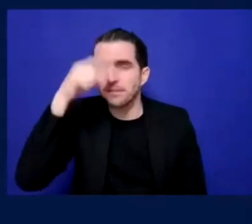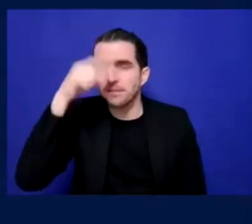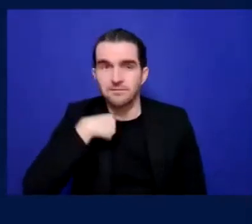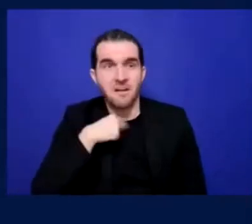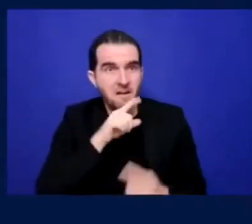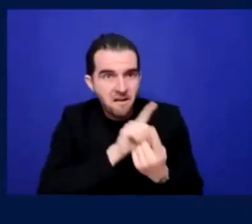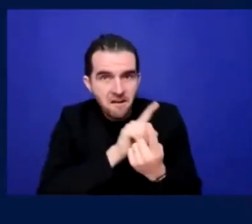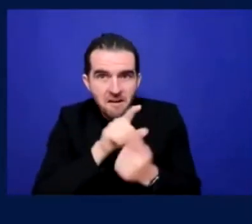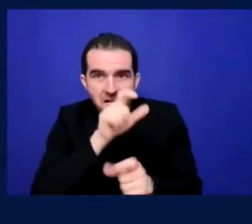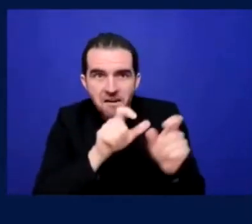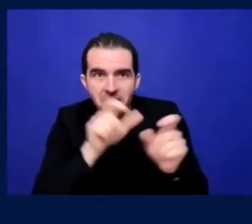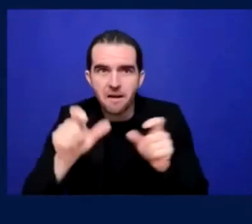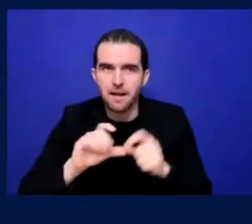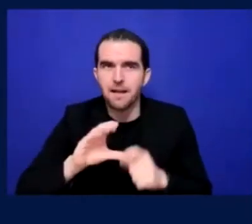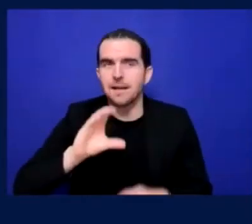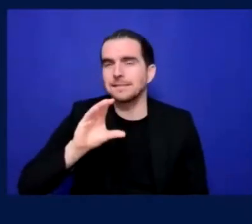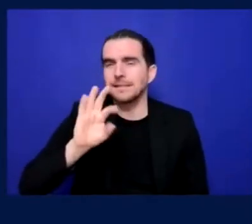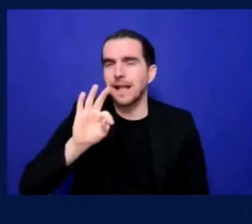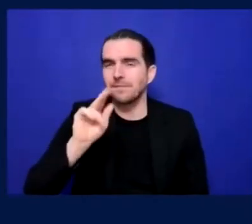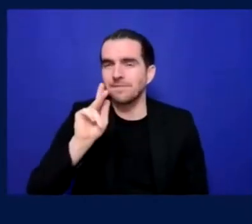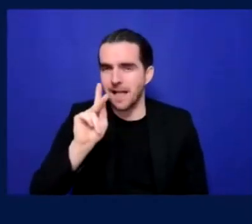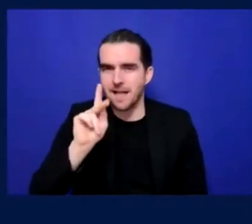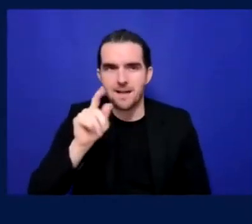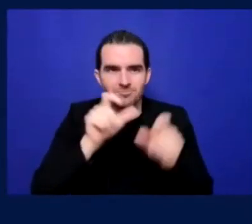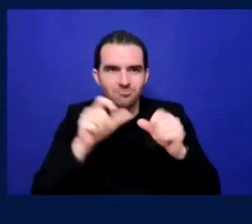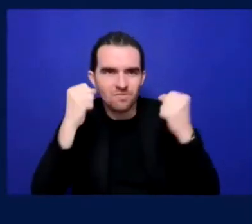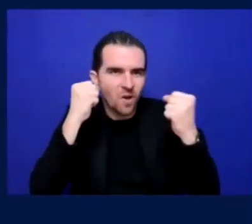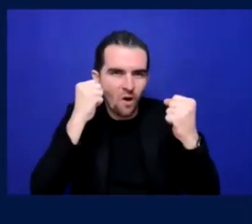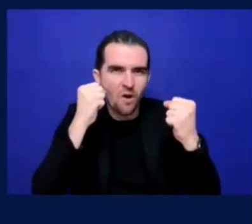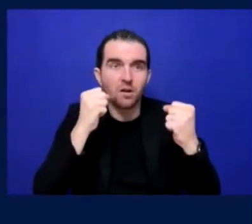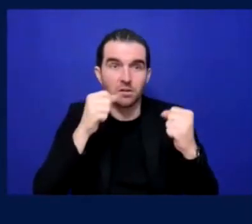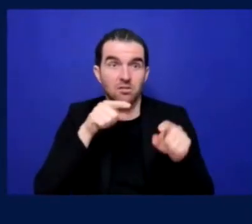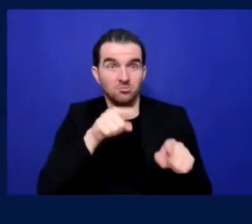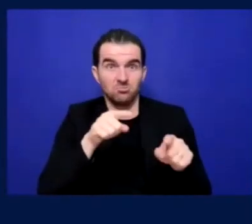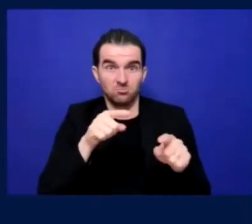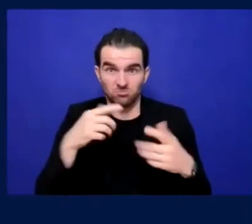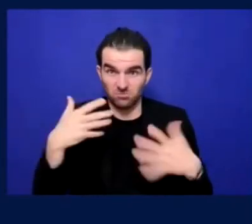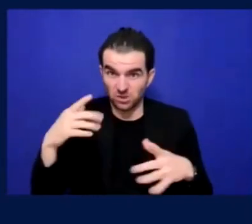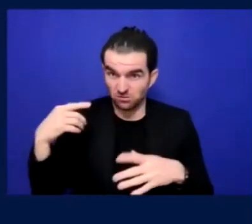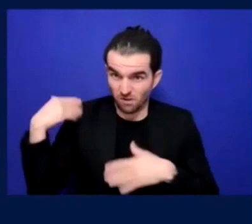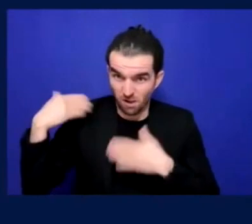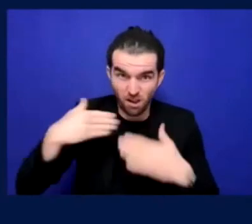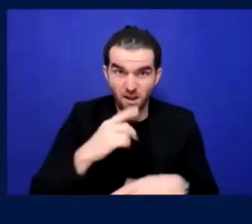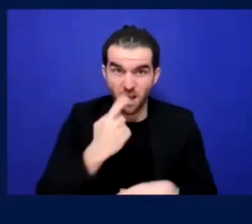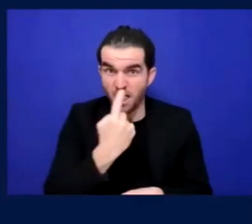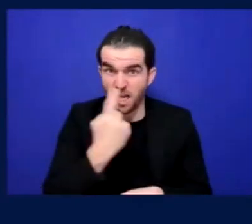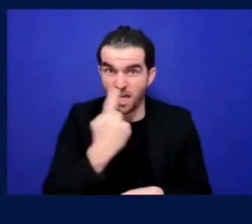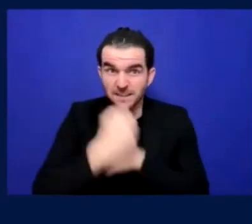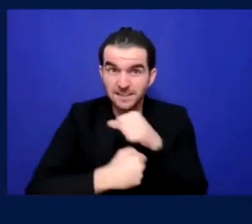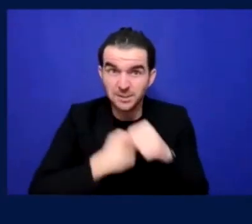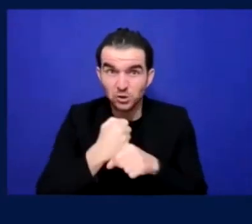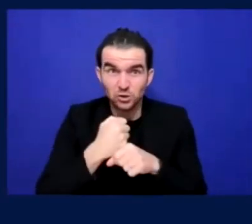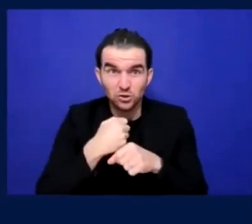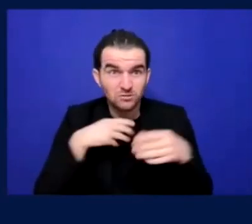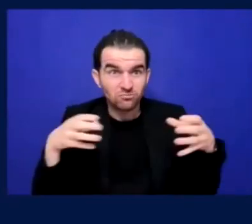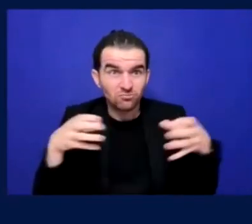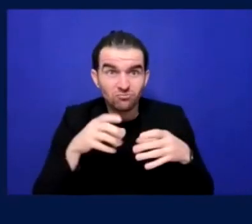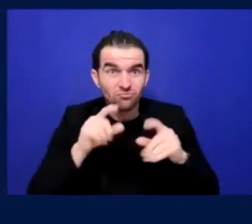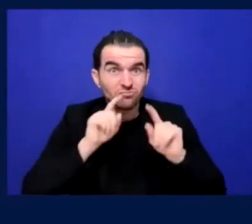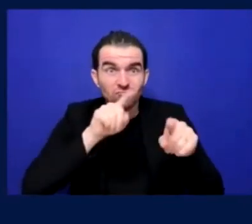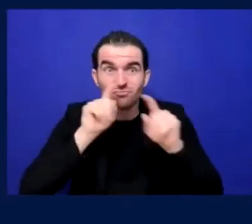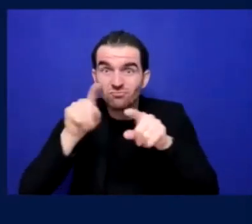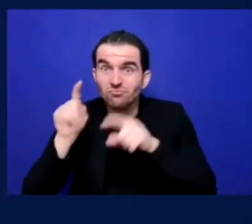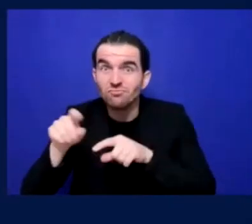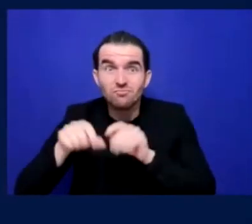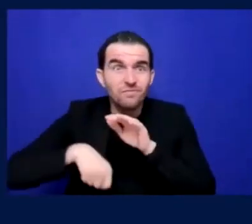Thanks Elena. I know, I know you probably saw the facial expression, both me and Ted, when you said we went to Birmingham. Um, so, you know,